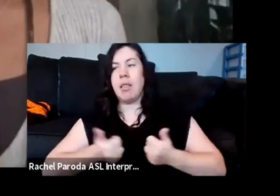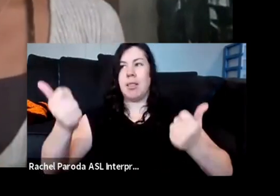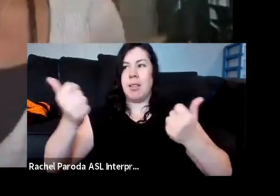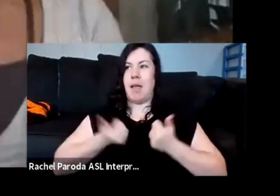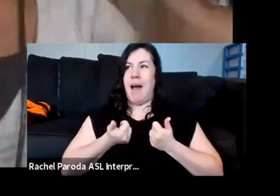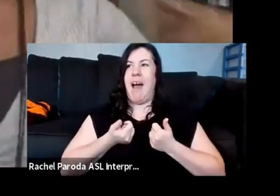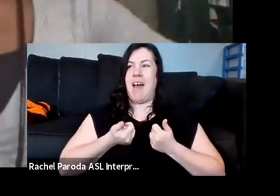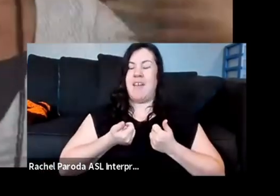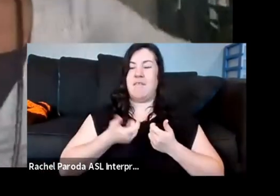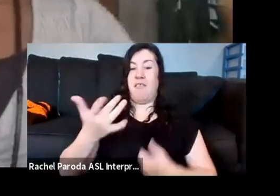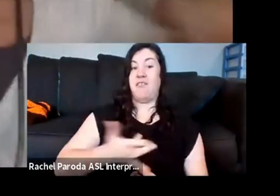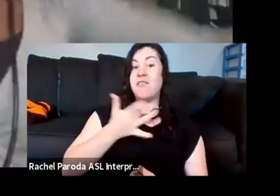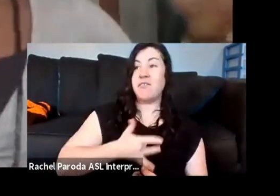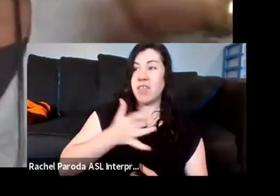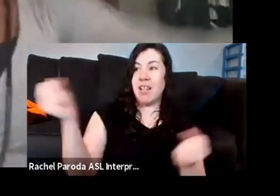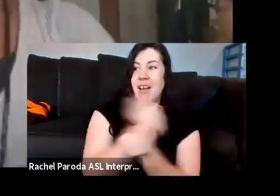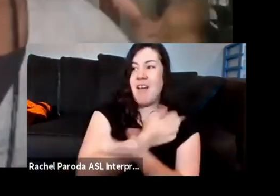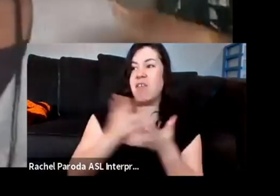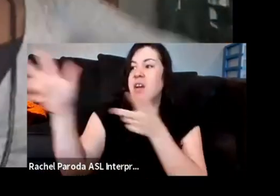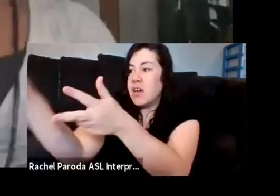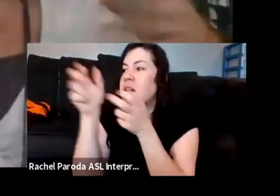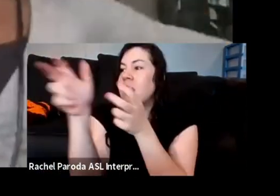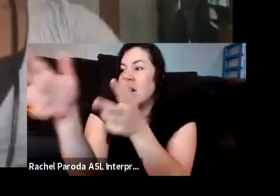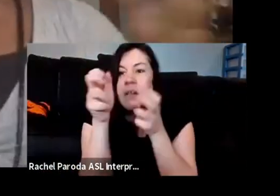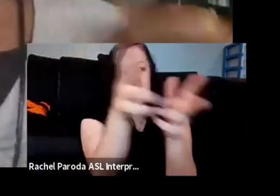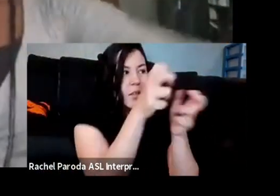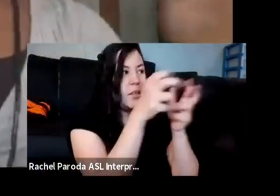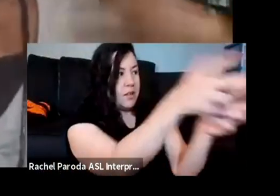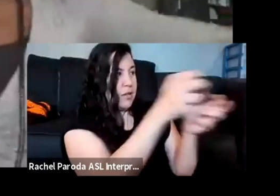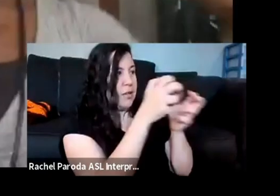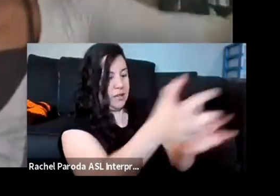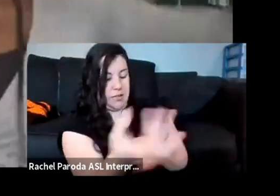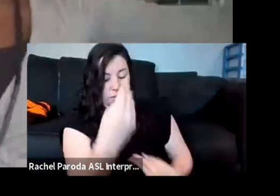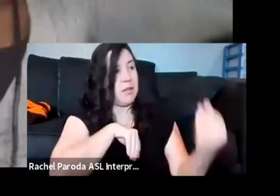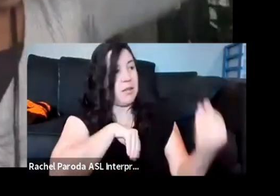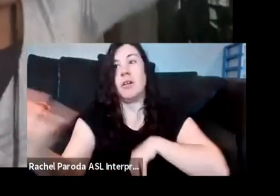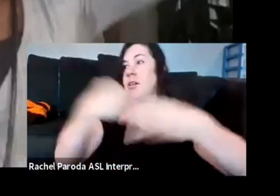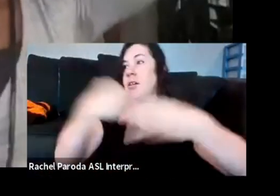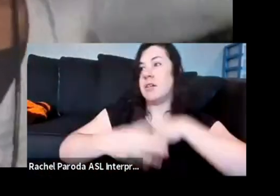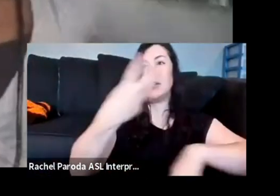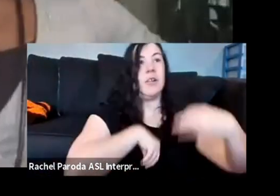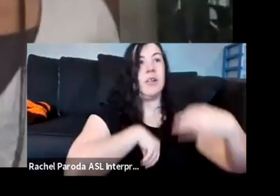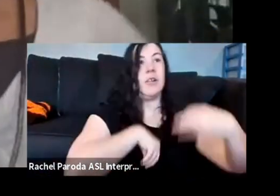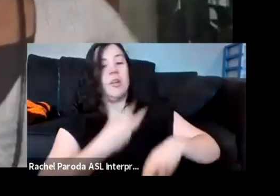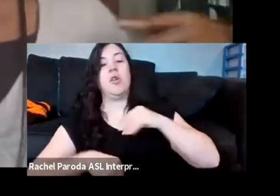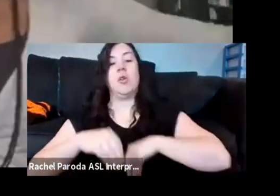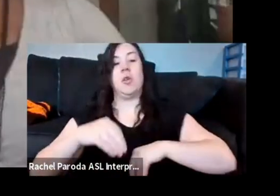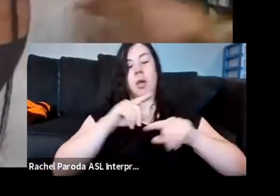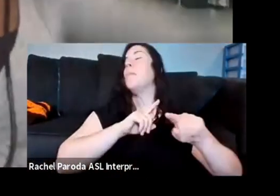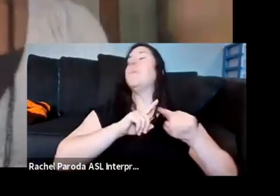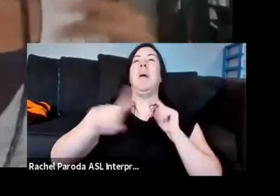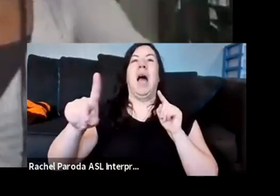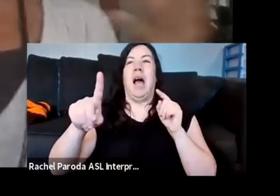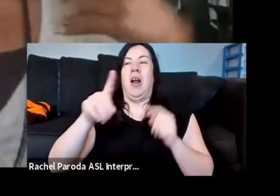us. And so I just like to do this. It's almost like you're, you can imagine like you're flinging water from your fingers, but you're really allowing